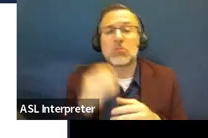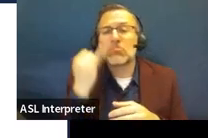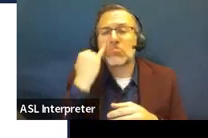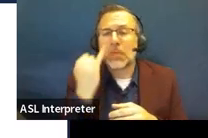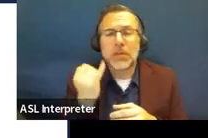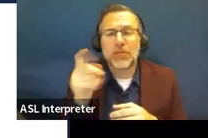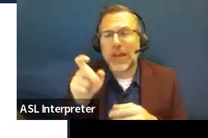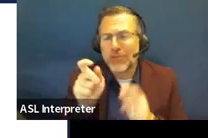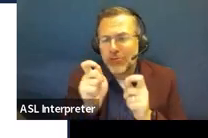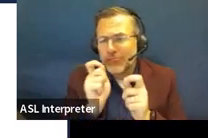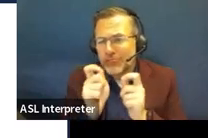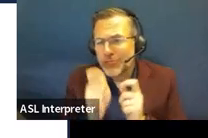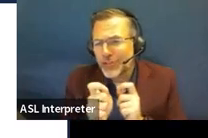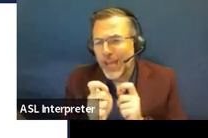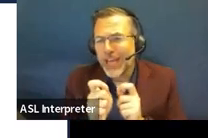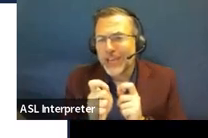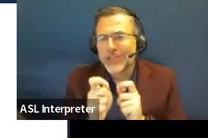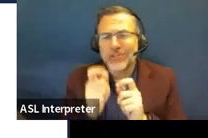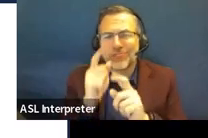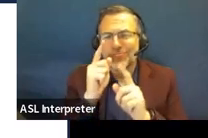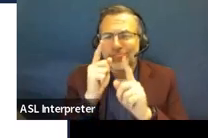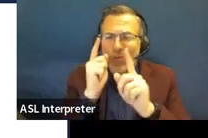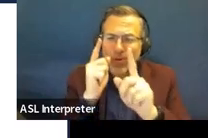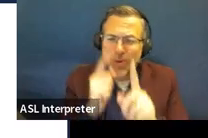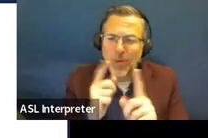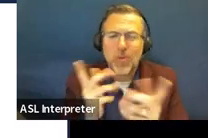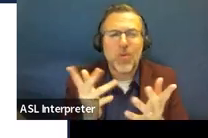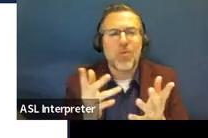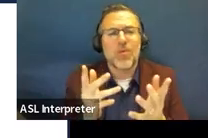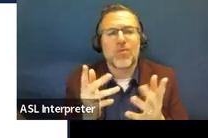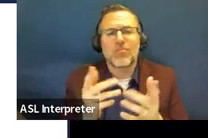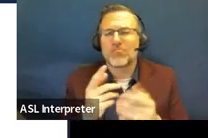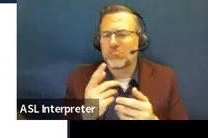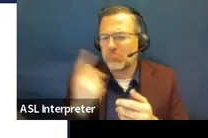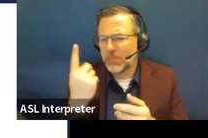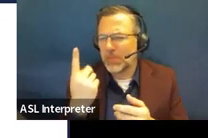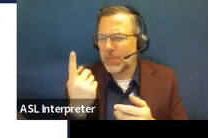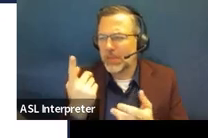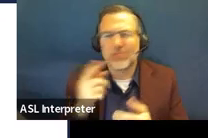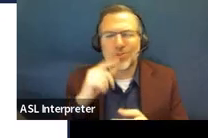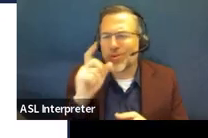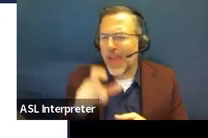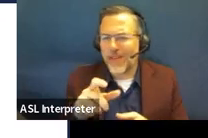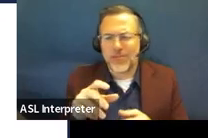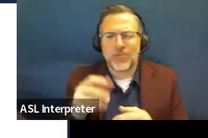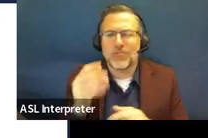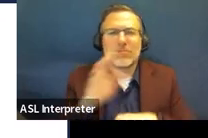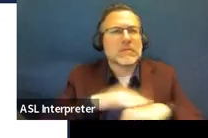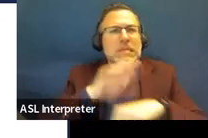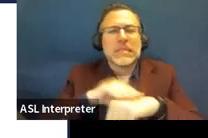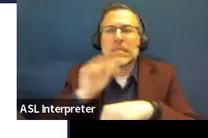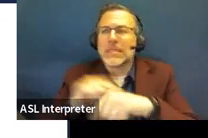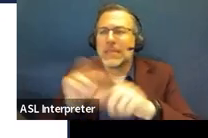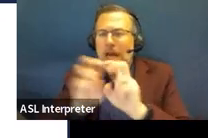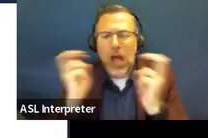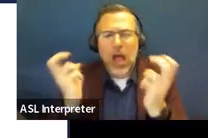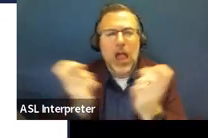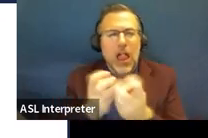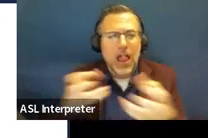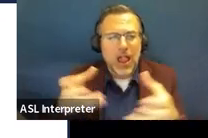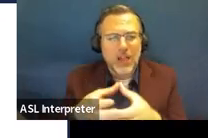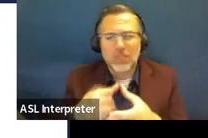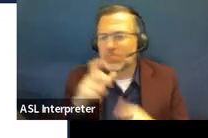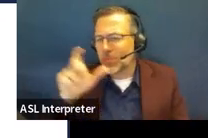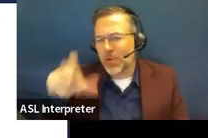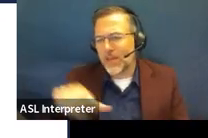just adjust a goal or change something like that. But there are some things you do have to do if you want to do an amendment without having a full